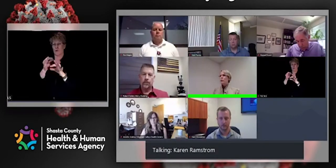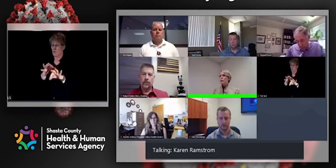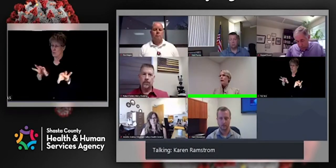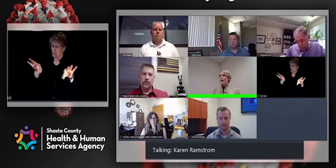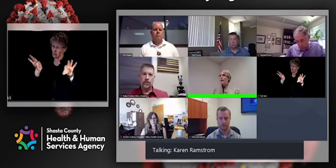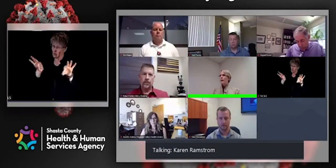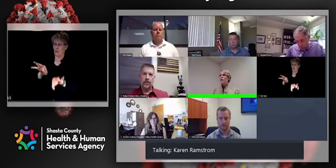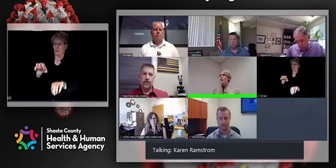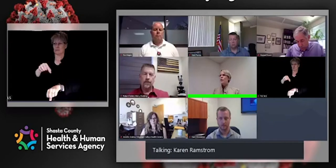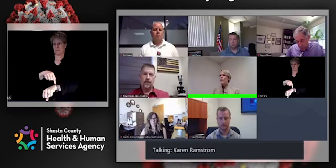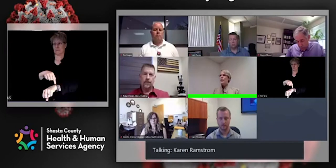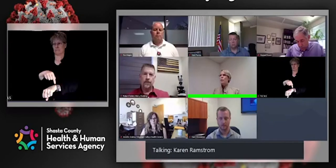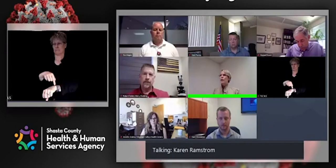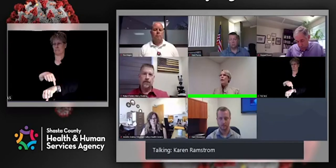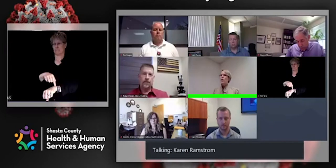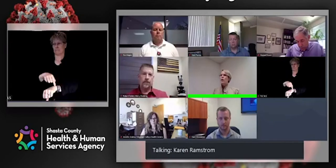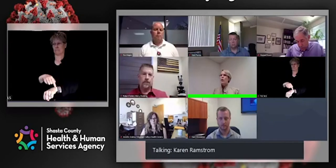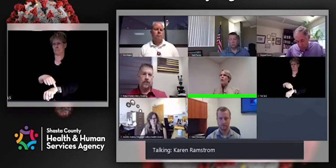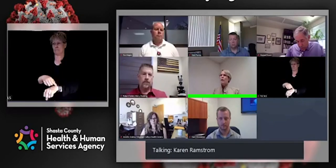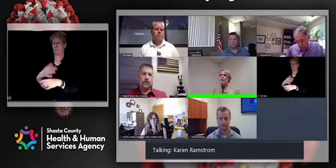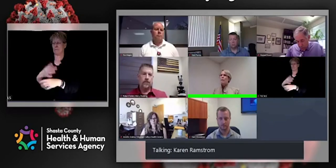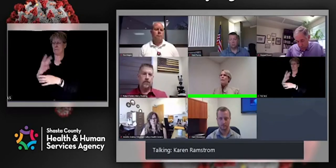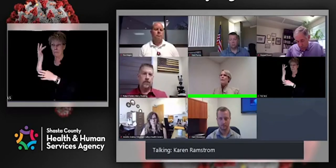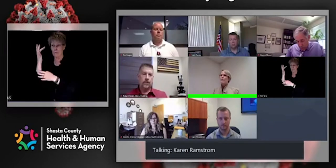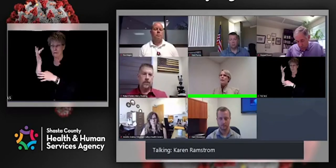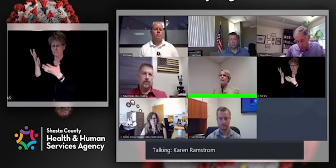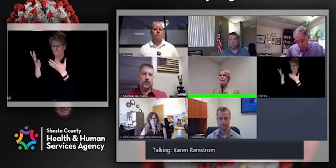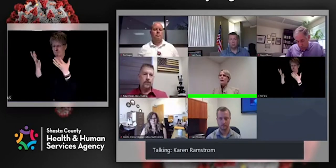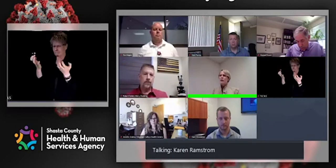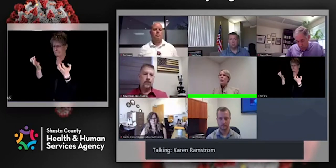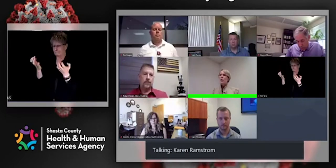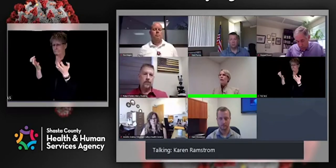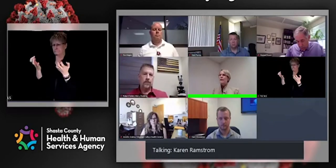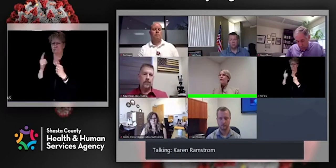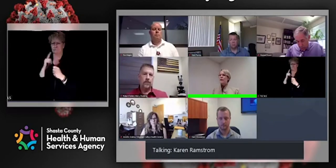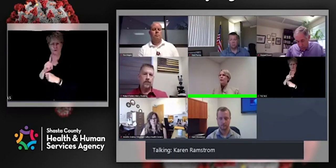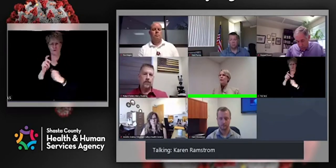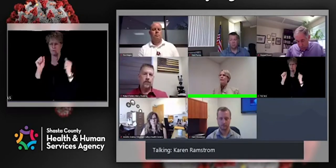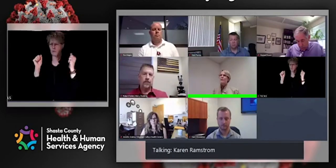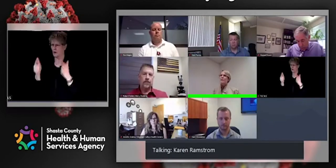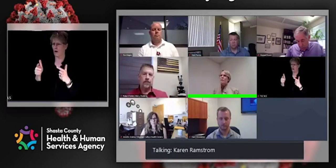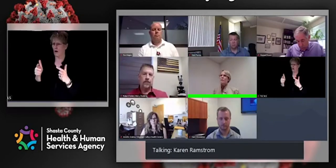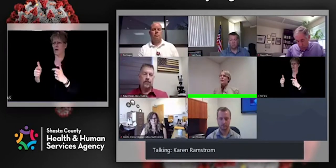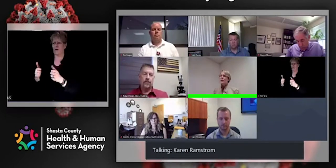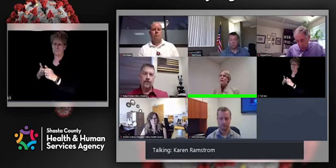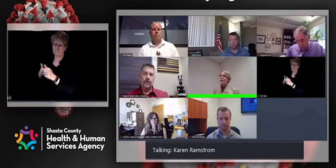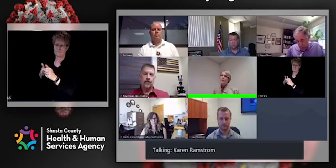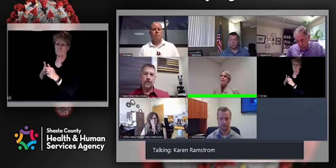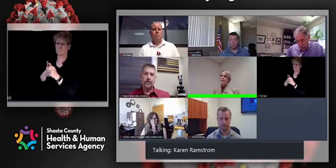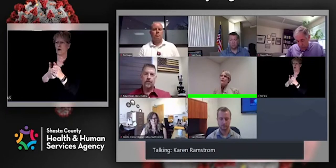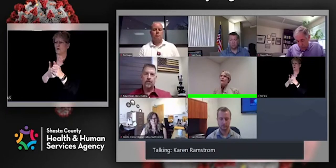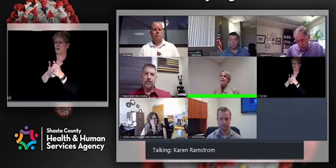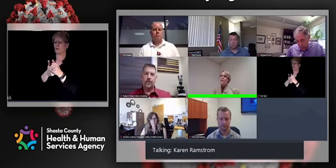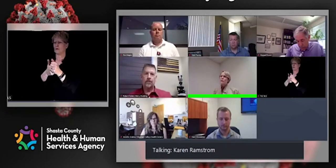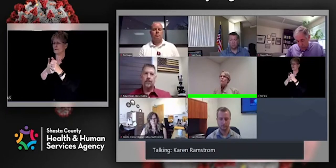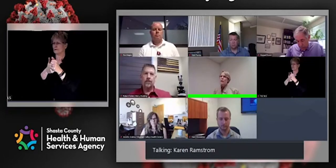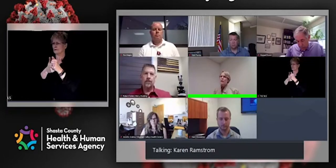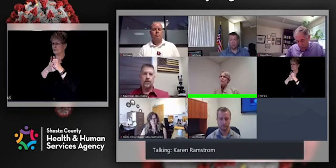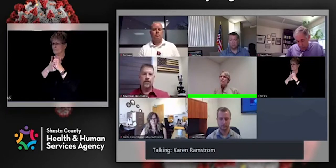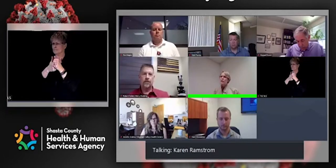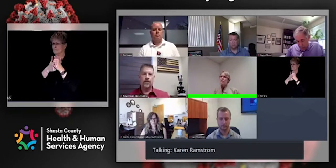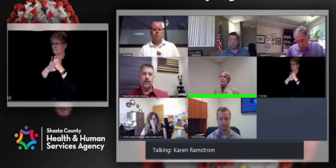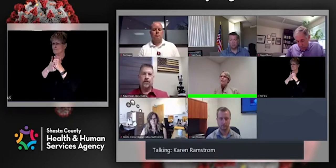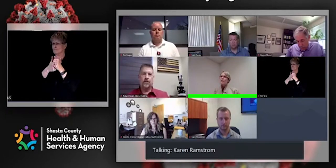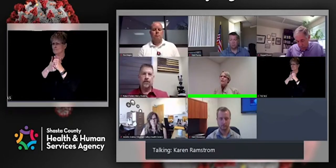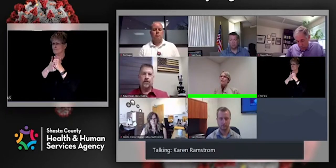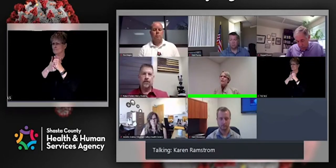want to ensure that we are all implementing, you all these prevention practices routinely in our daily lives so that